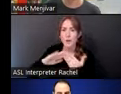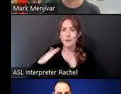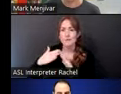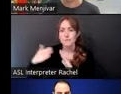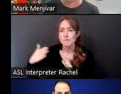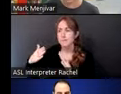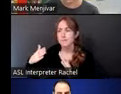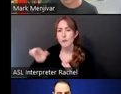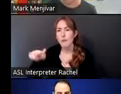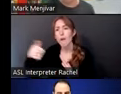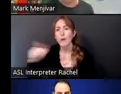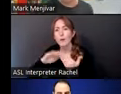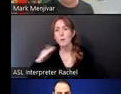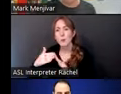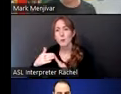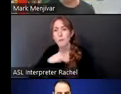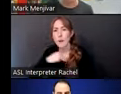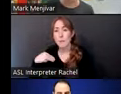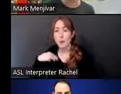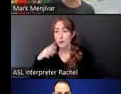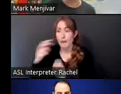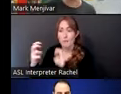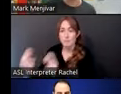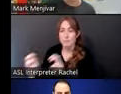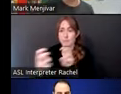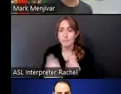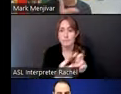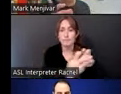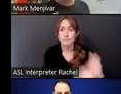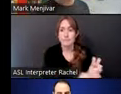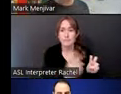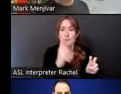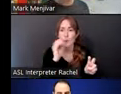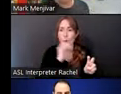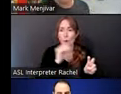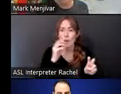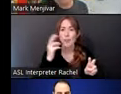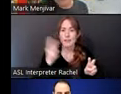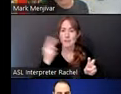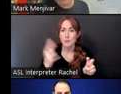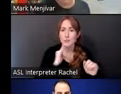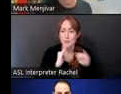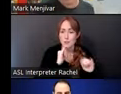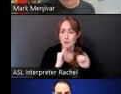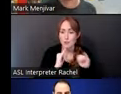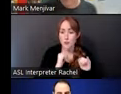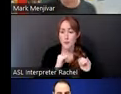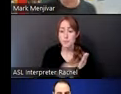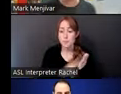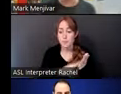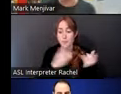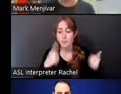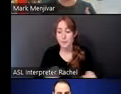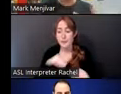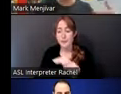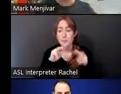to sit for oral history interviews. Sometimes those interviews happened inside of museum spaces like you're seeing here. So